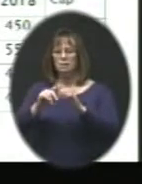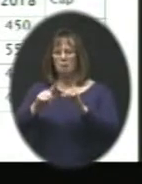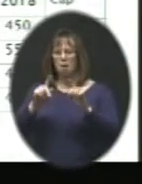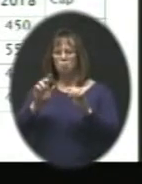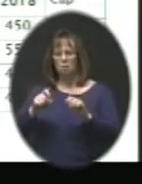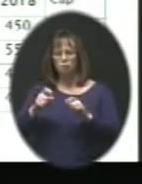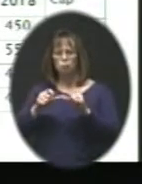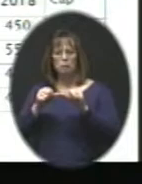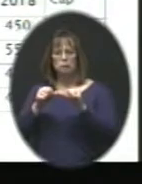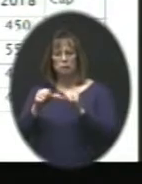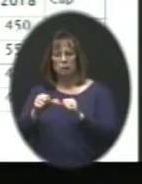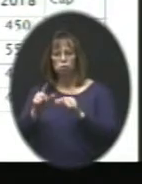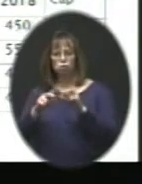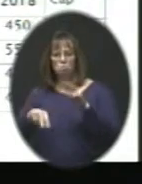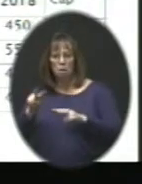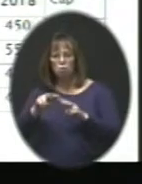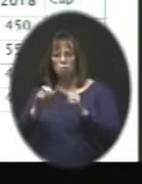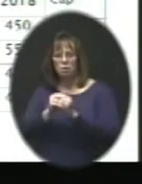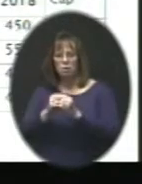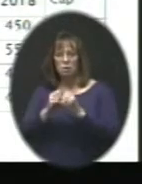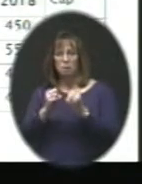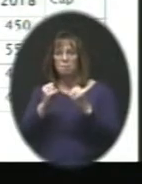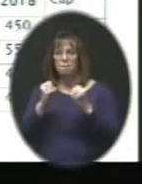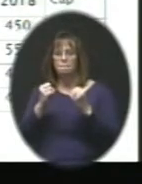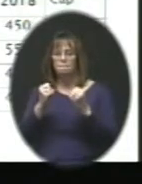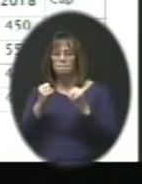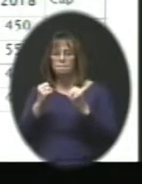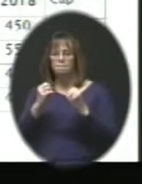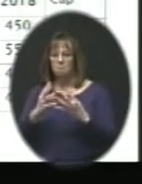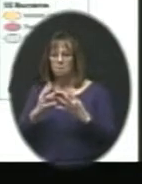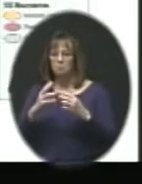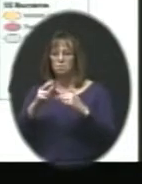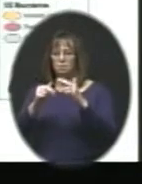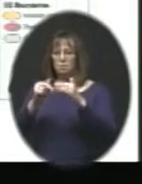continue to monitor just with the vast amount of development out there.